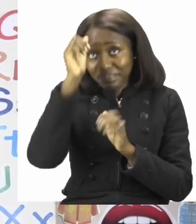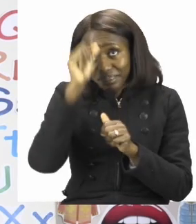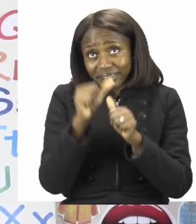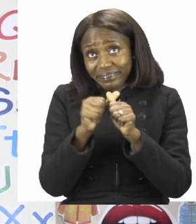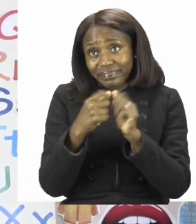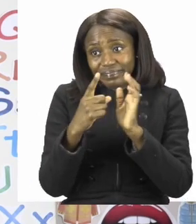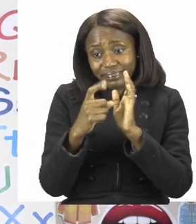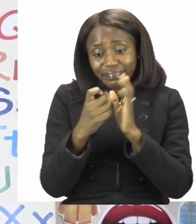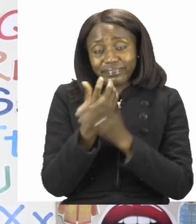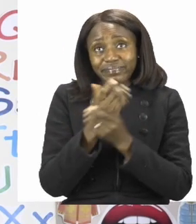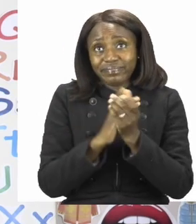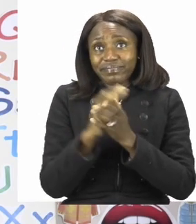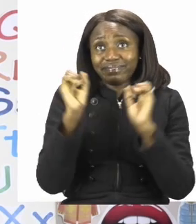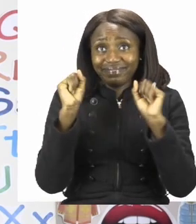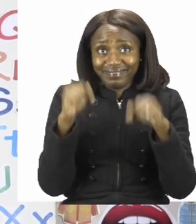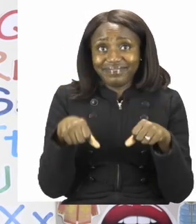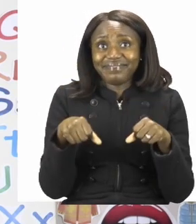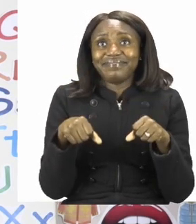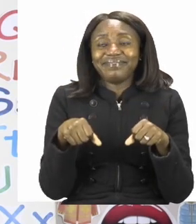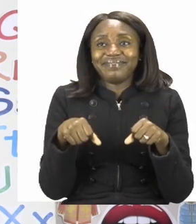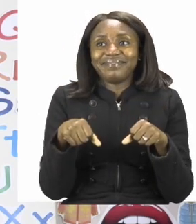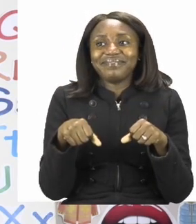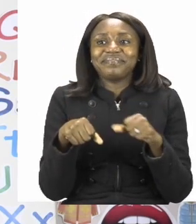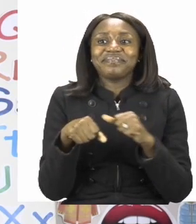have to sanitize.